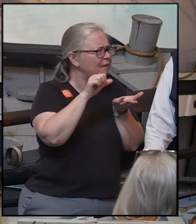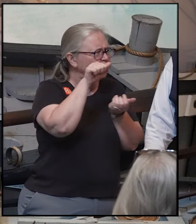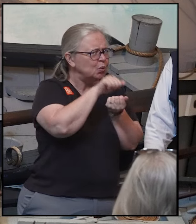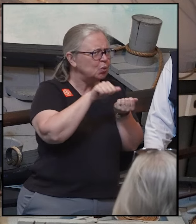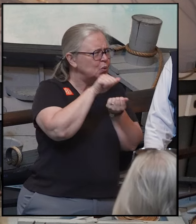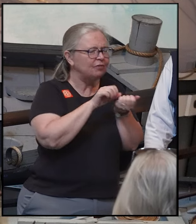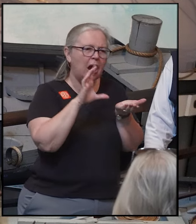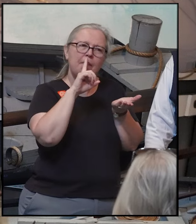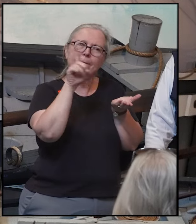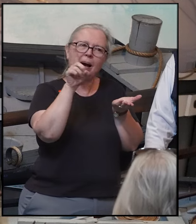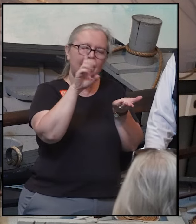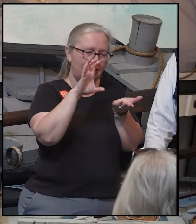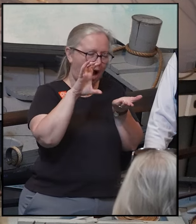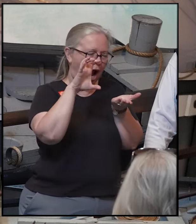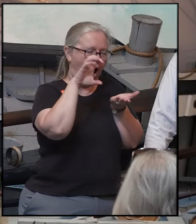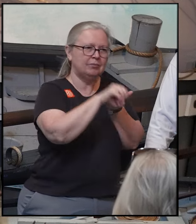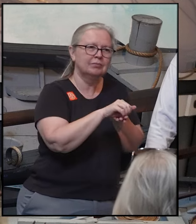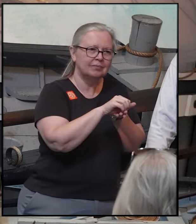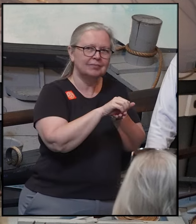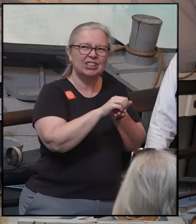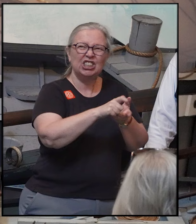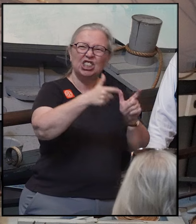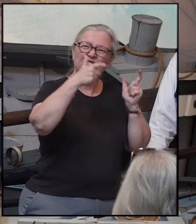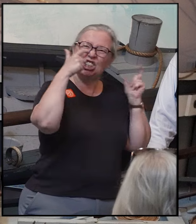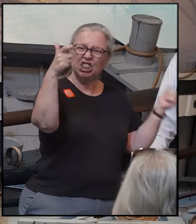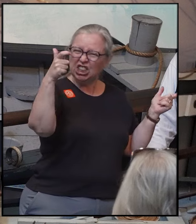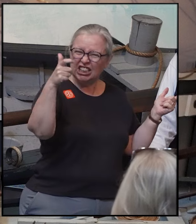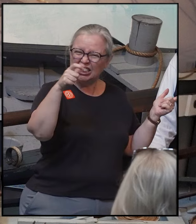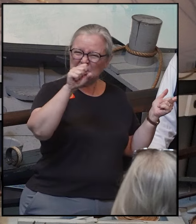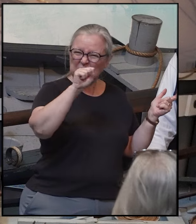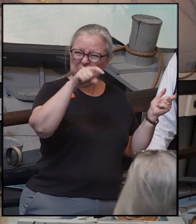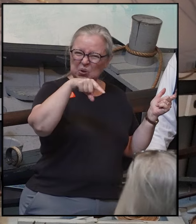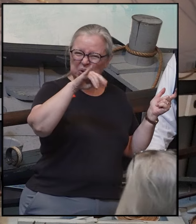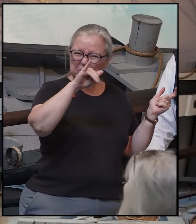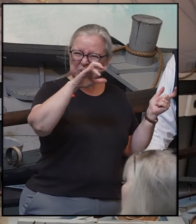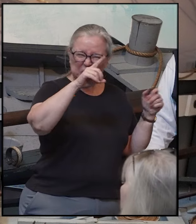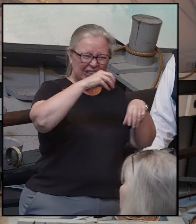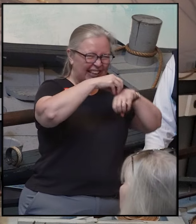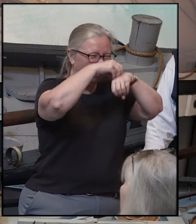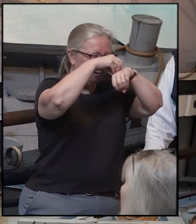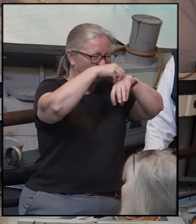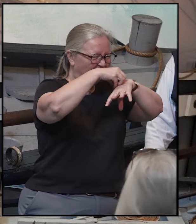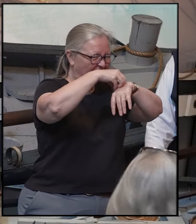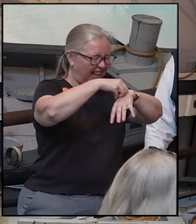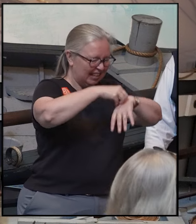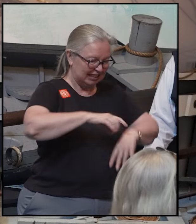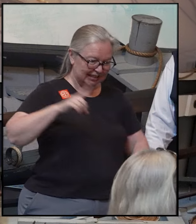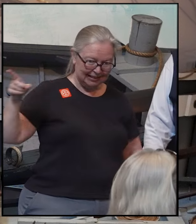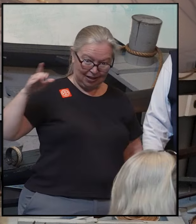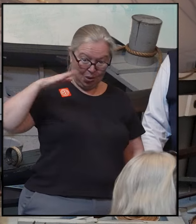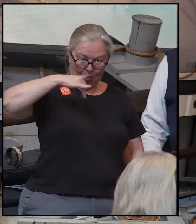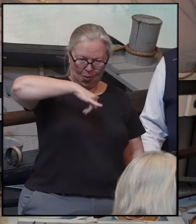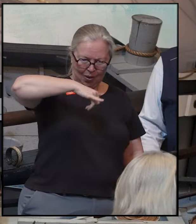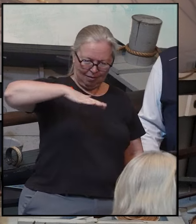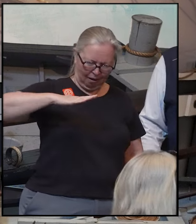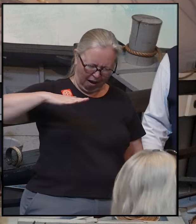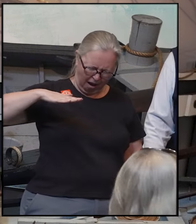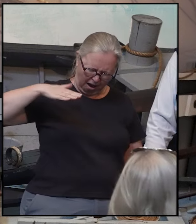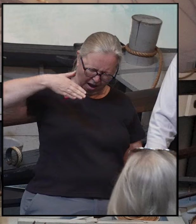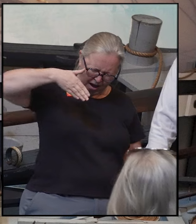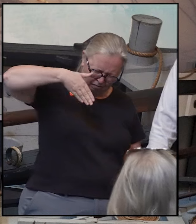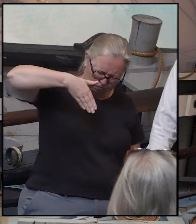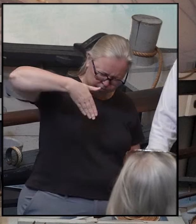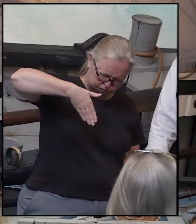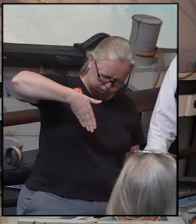lunch of preference is the giant squid. And he dives down thousands of feet looking